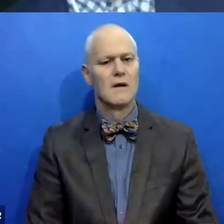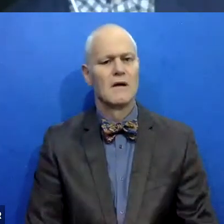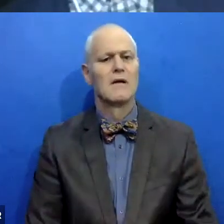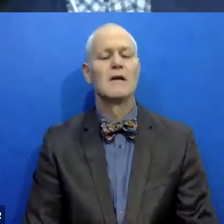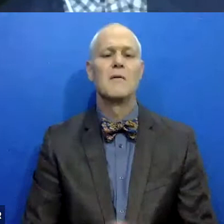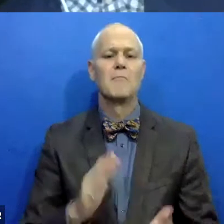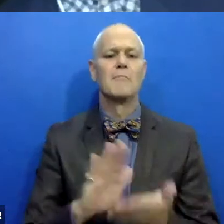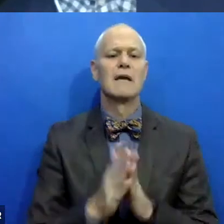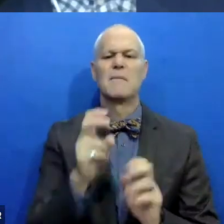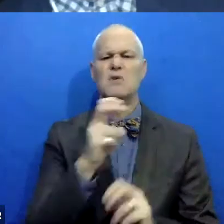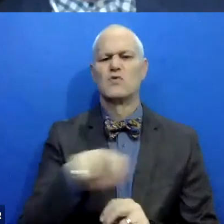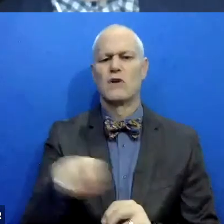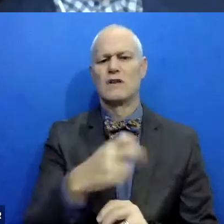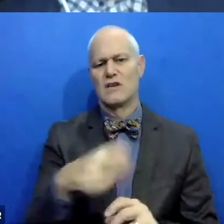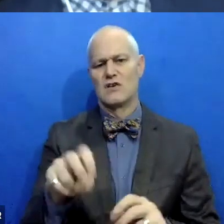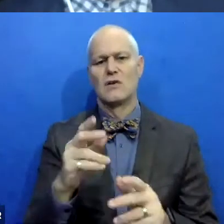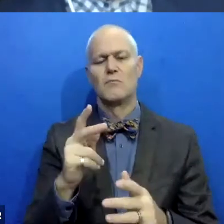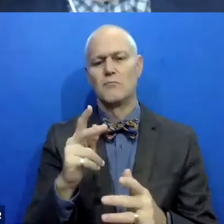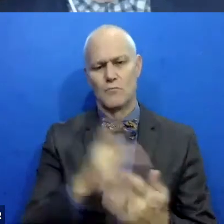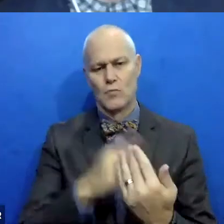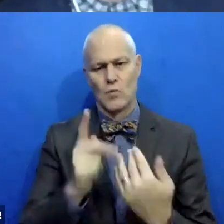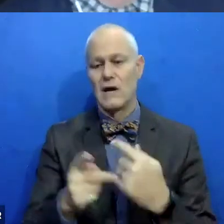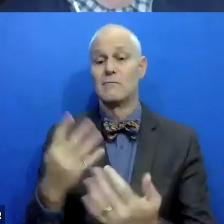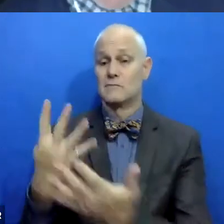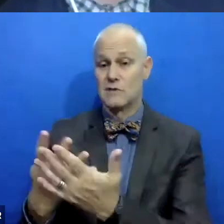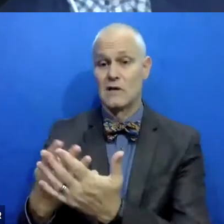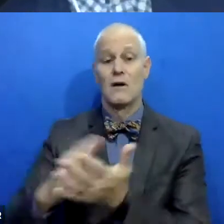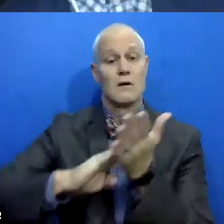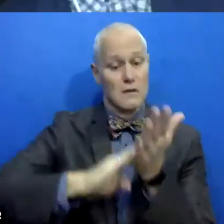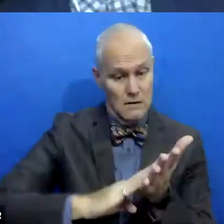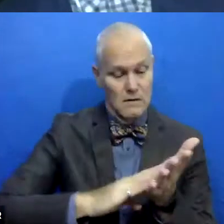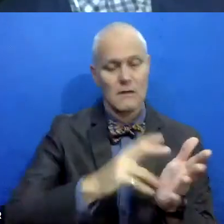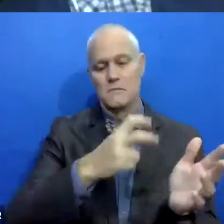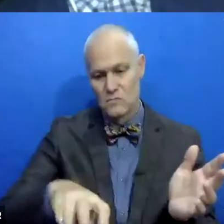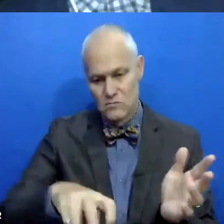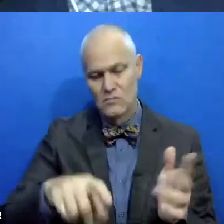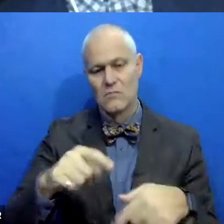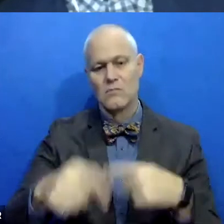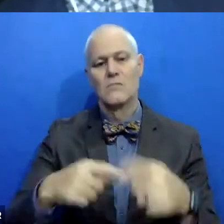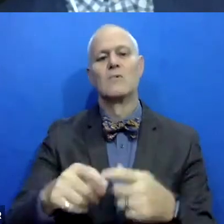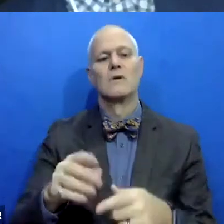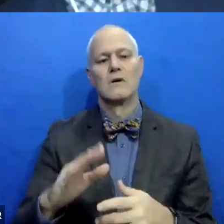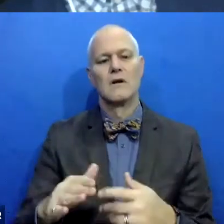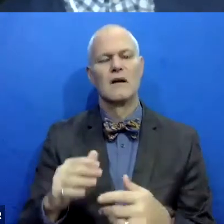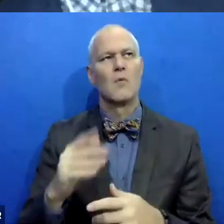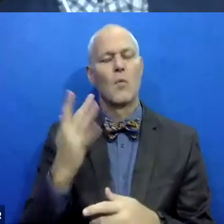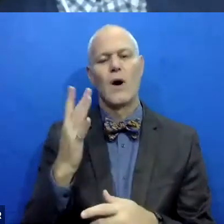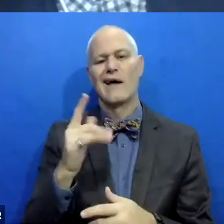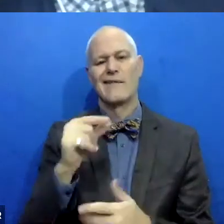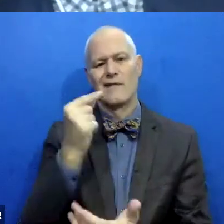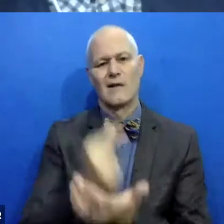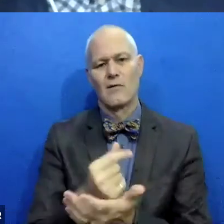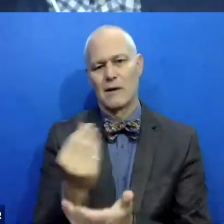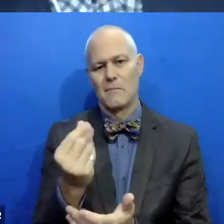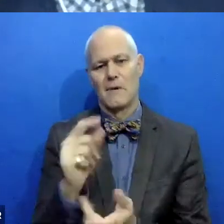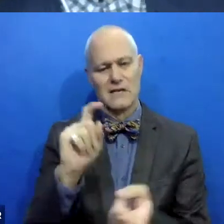transition program for people coming out of incarceration. Um, my understanding is that was largely because of a change in grant funding. The, the focus of